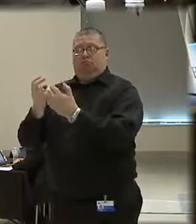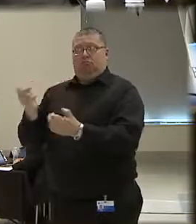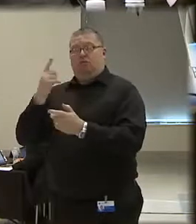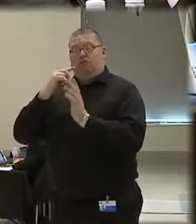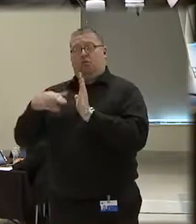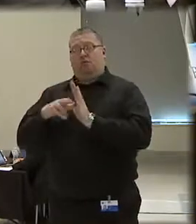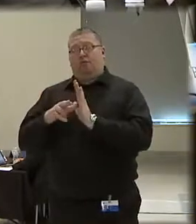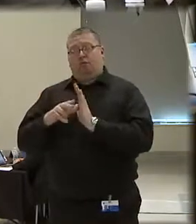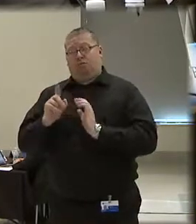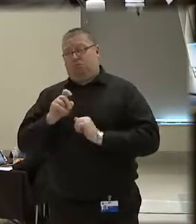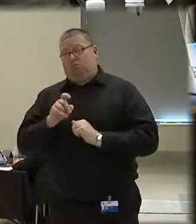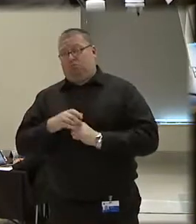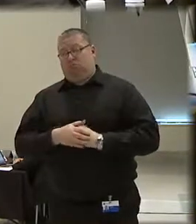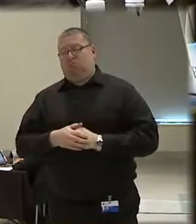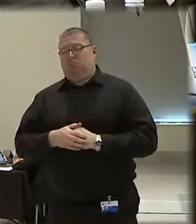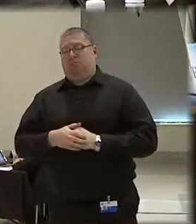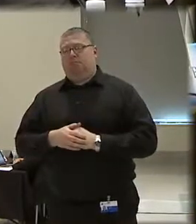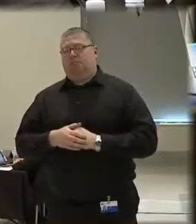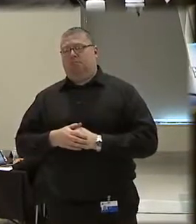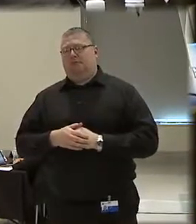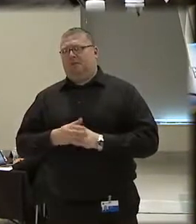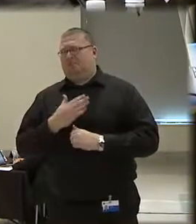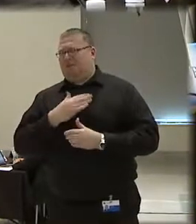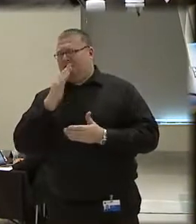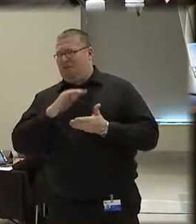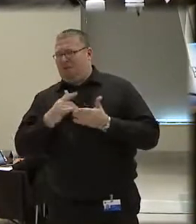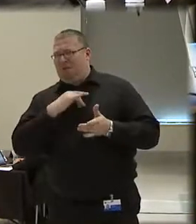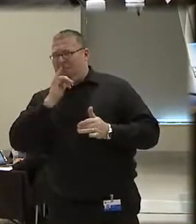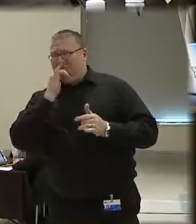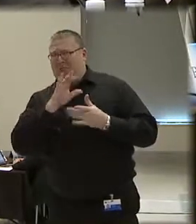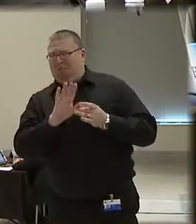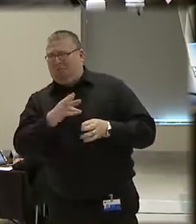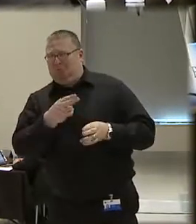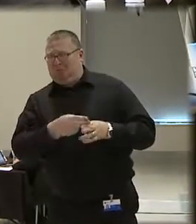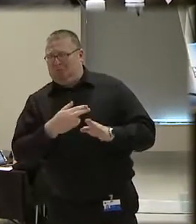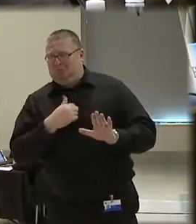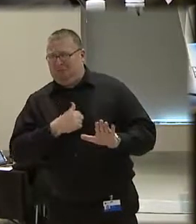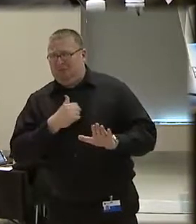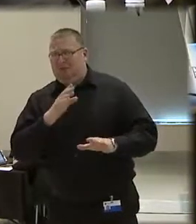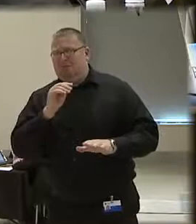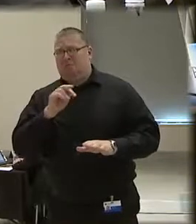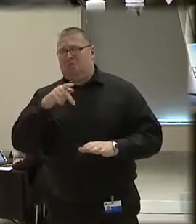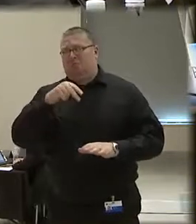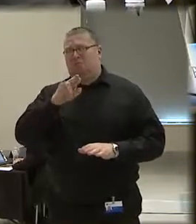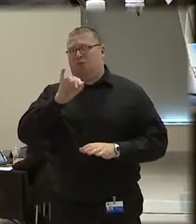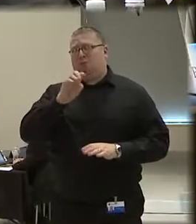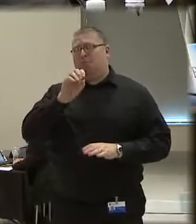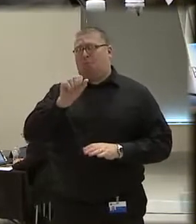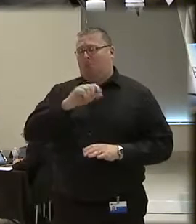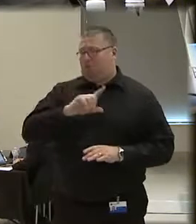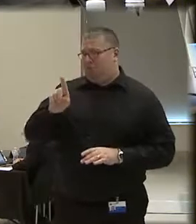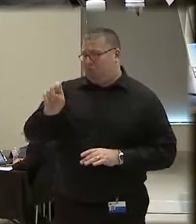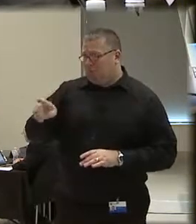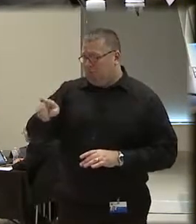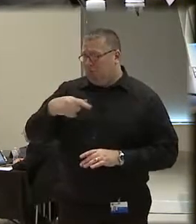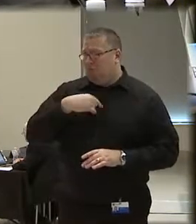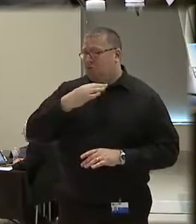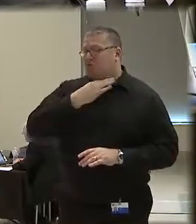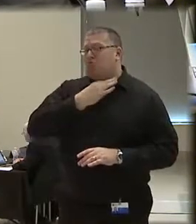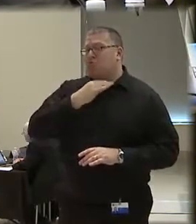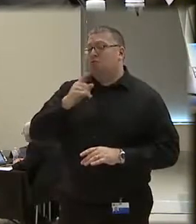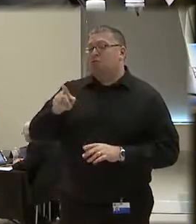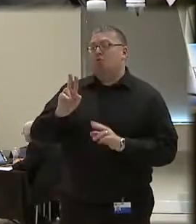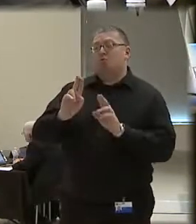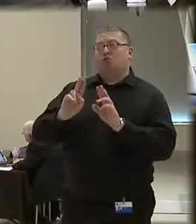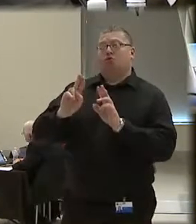For Mr. Forgive me if I mispronounce your name, Mr. Primos. I'm curious to know, was the